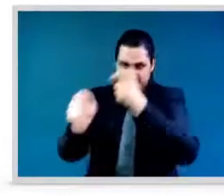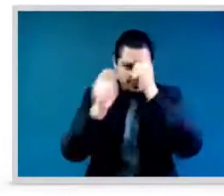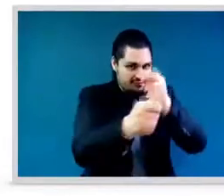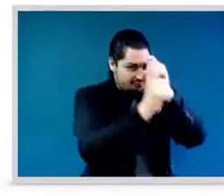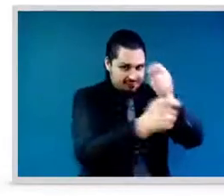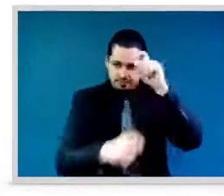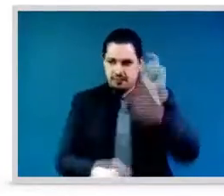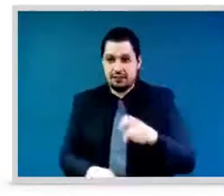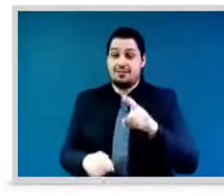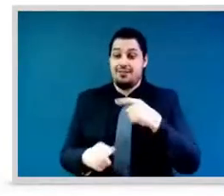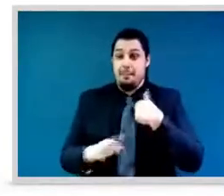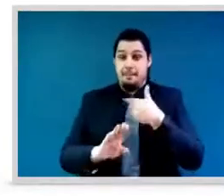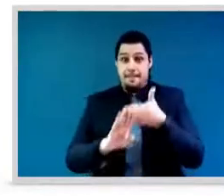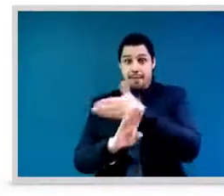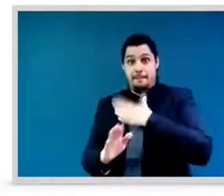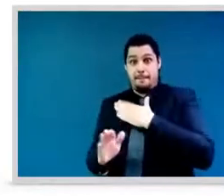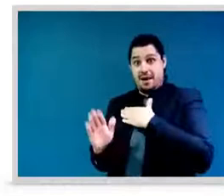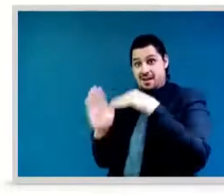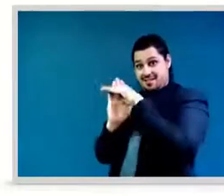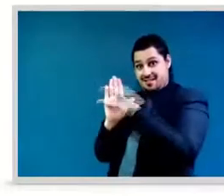You know, even in a government, you have to have